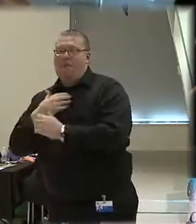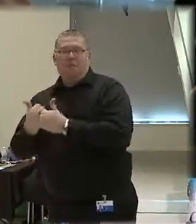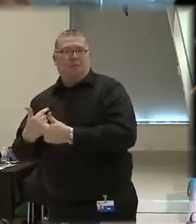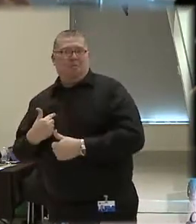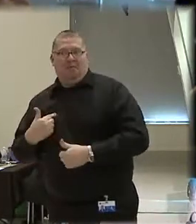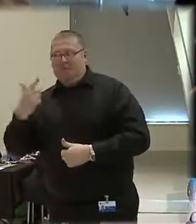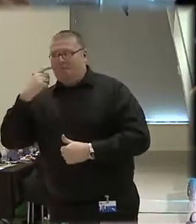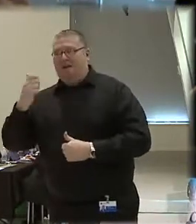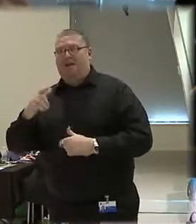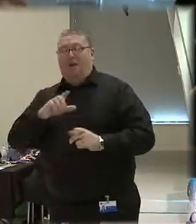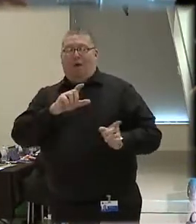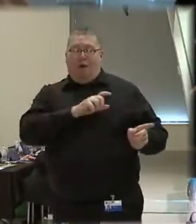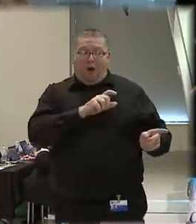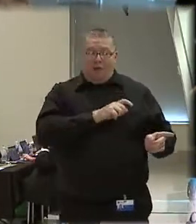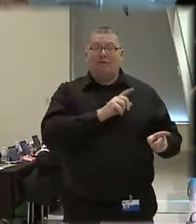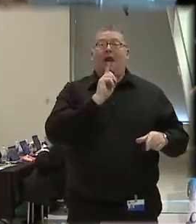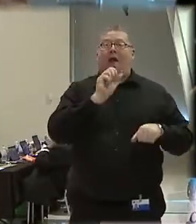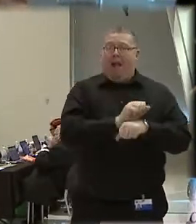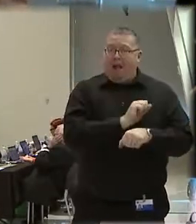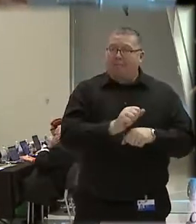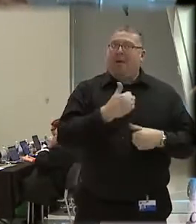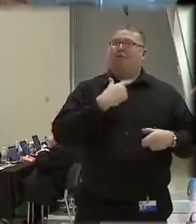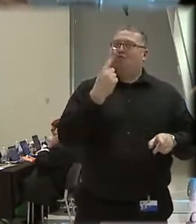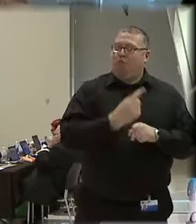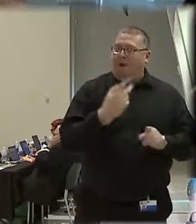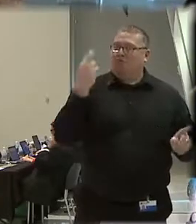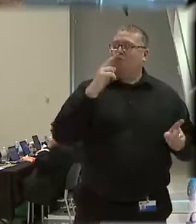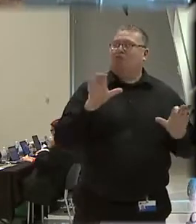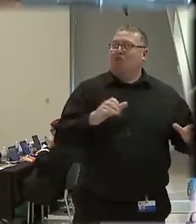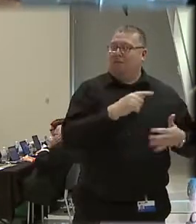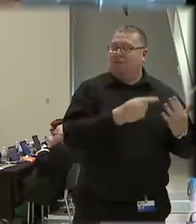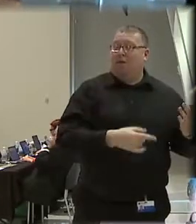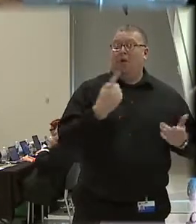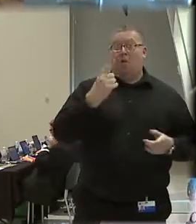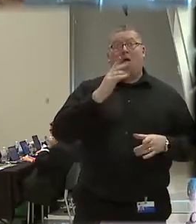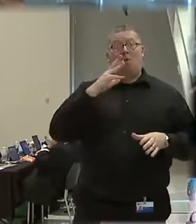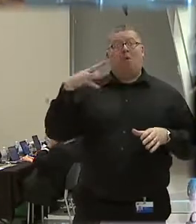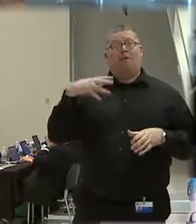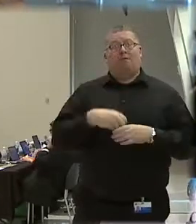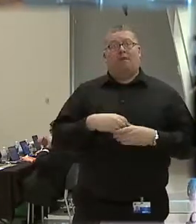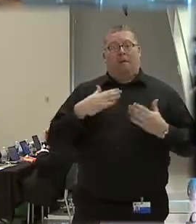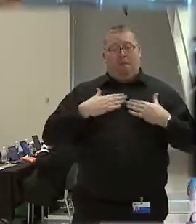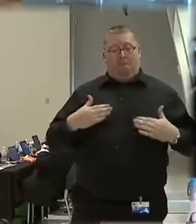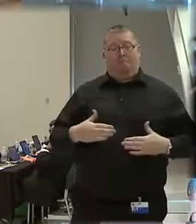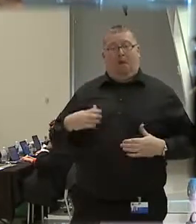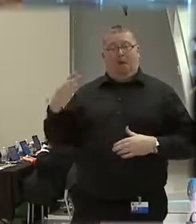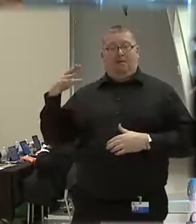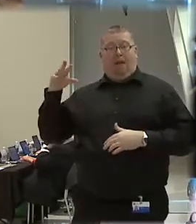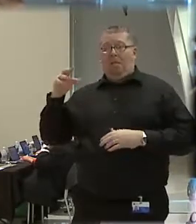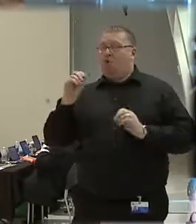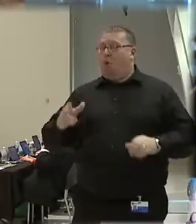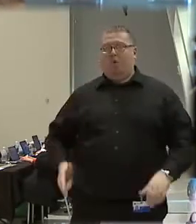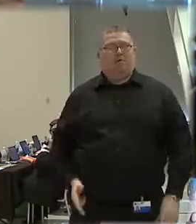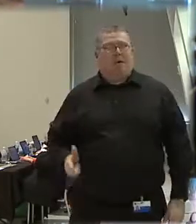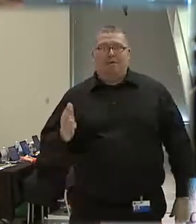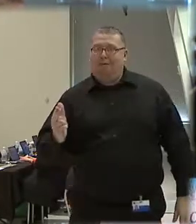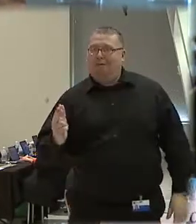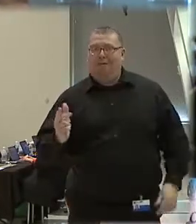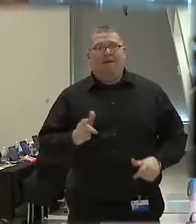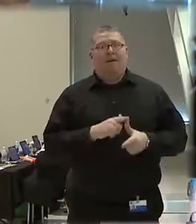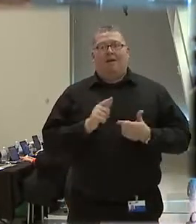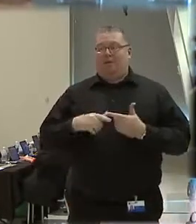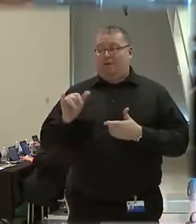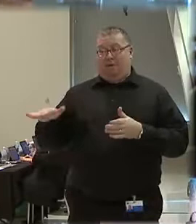the officer was absolutely justified. One of those was involved a body cam where there was no gun that was found, and there was a